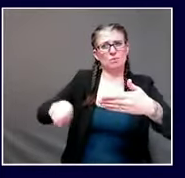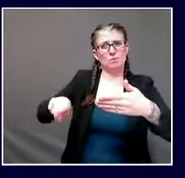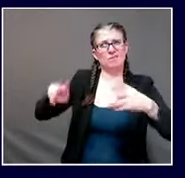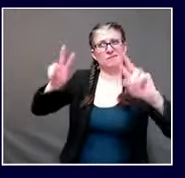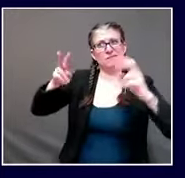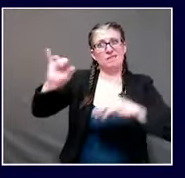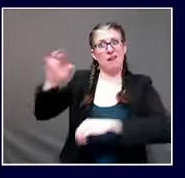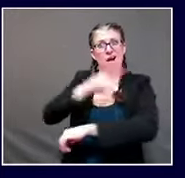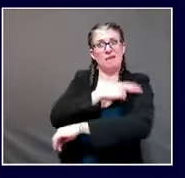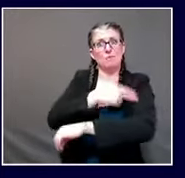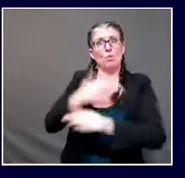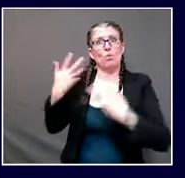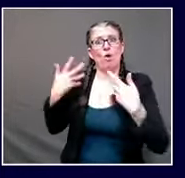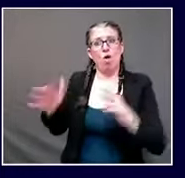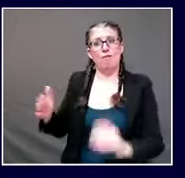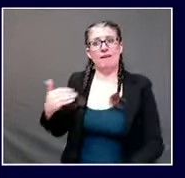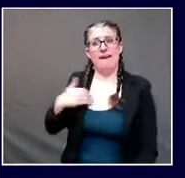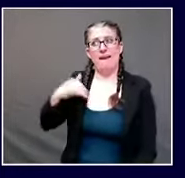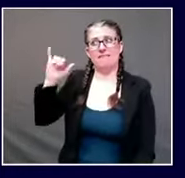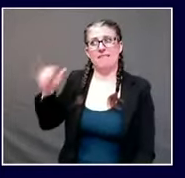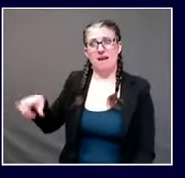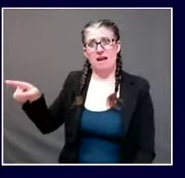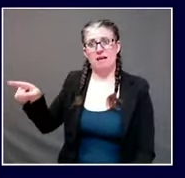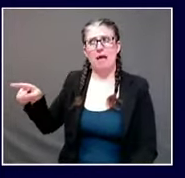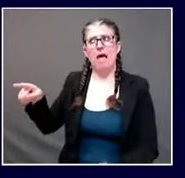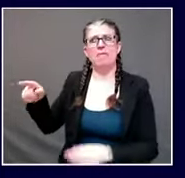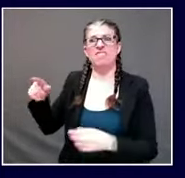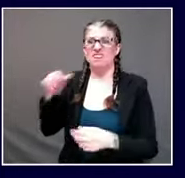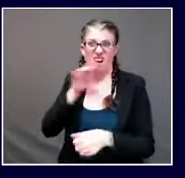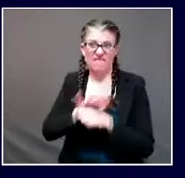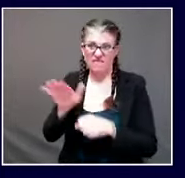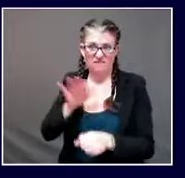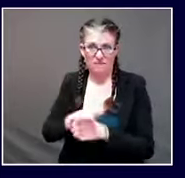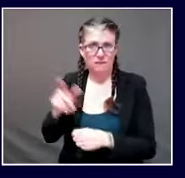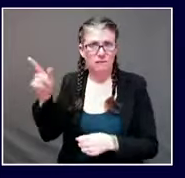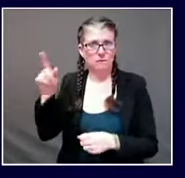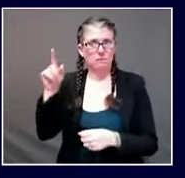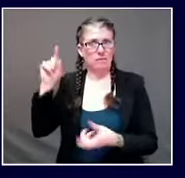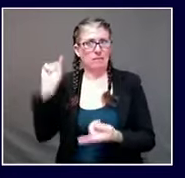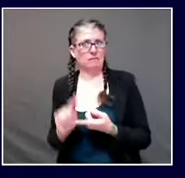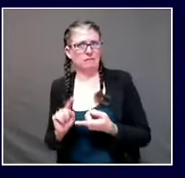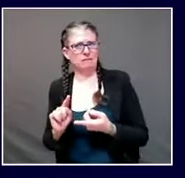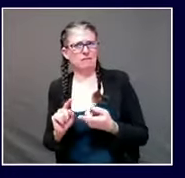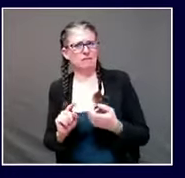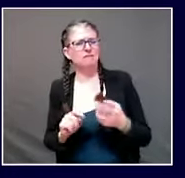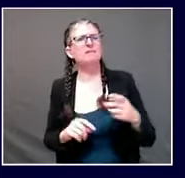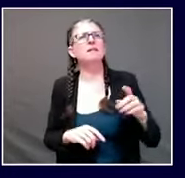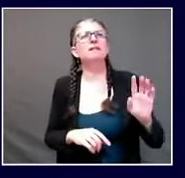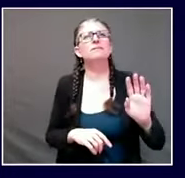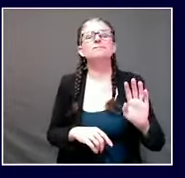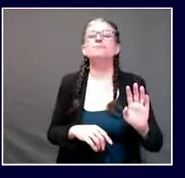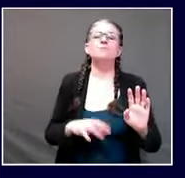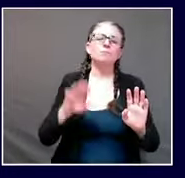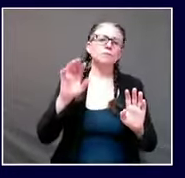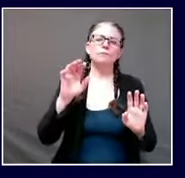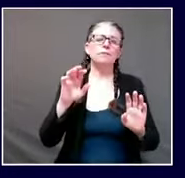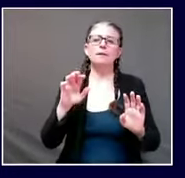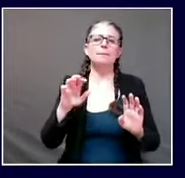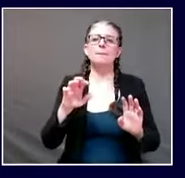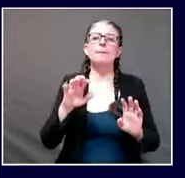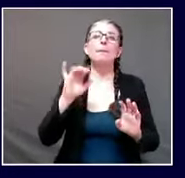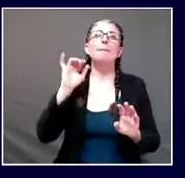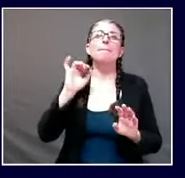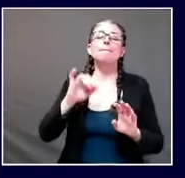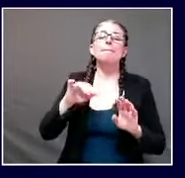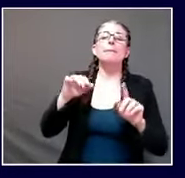the final determination was again the calculations are made on wednesdays and thursdays um by the federal government so i'll have to check and